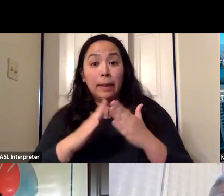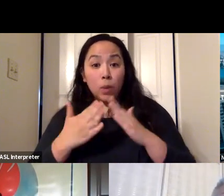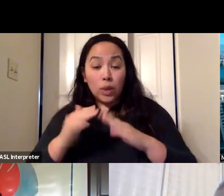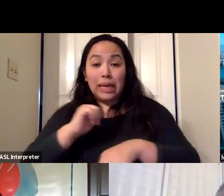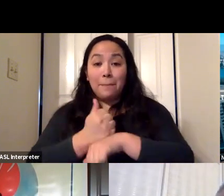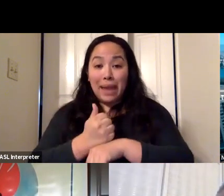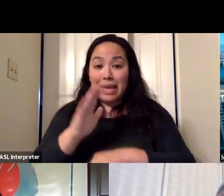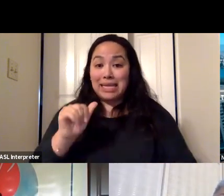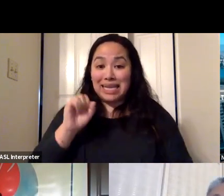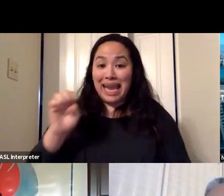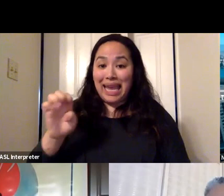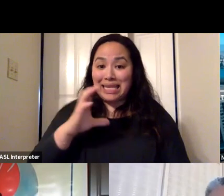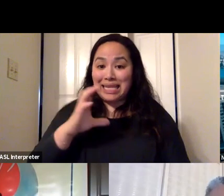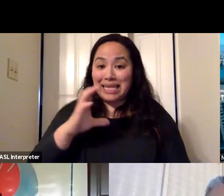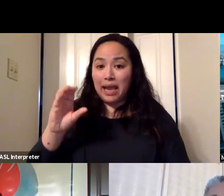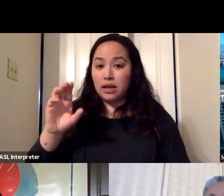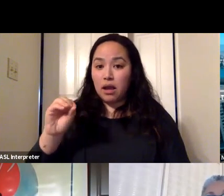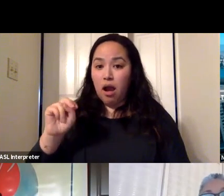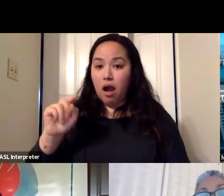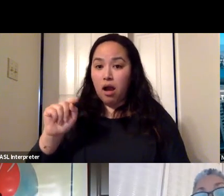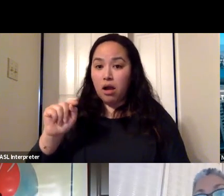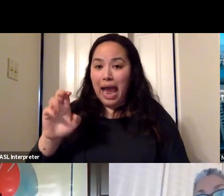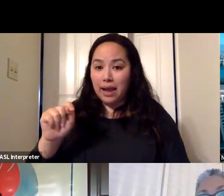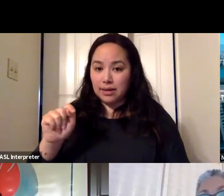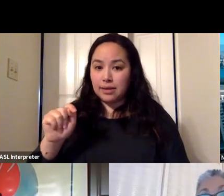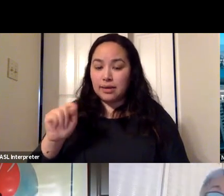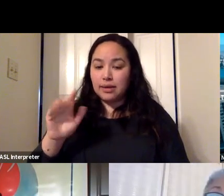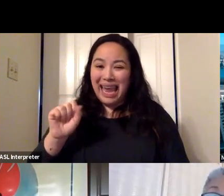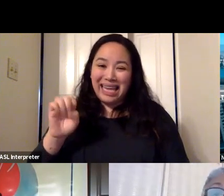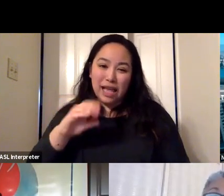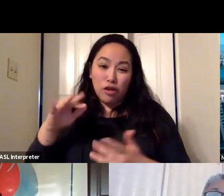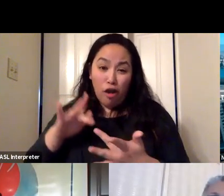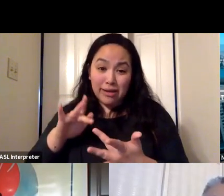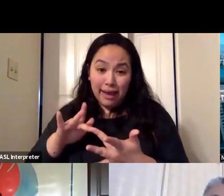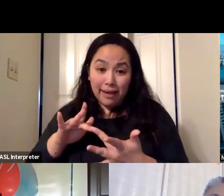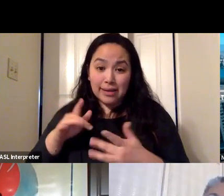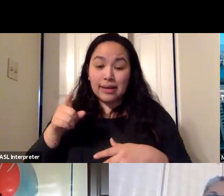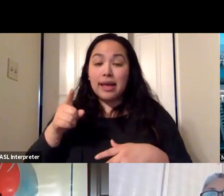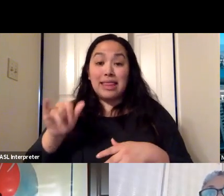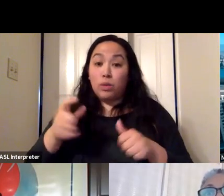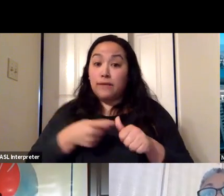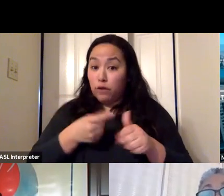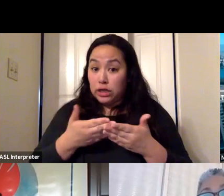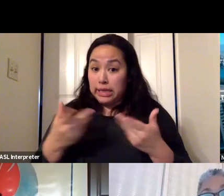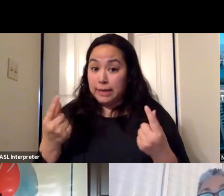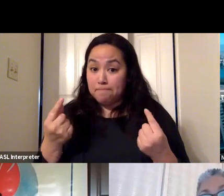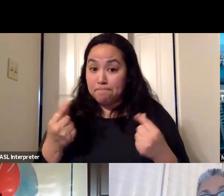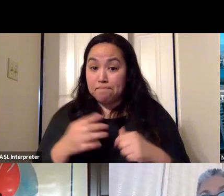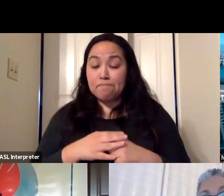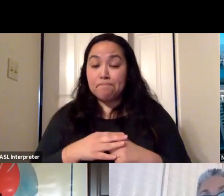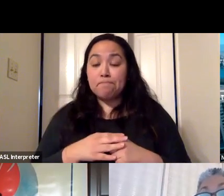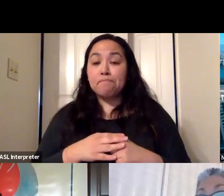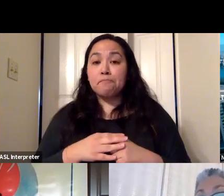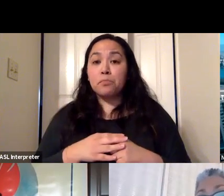contact investigation and testing at the very that was the first thing that we did. This was actually